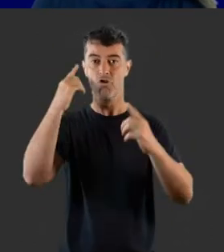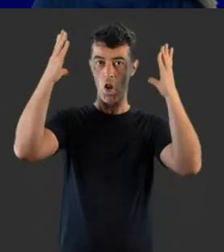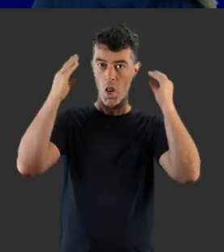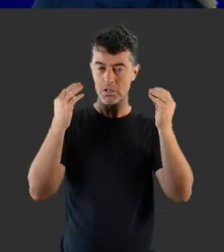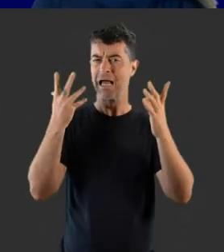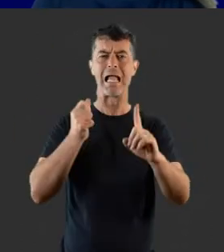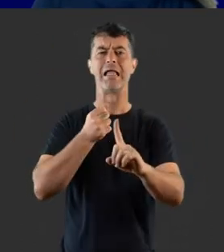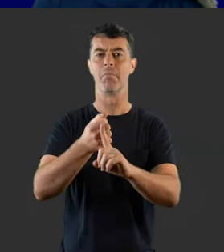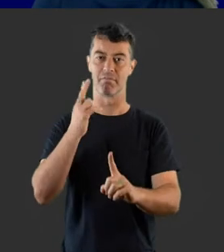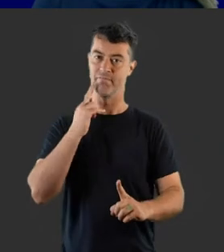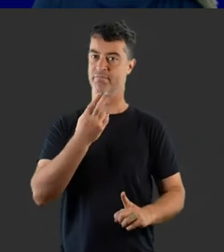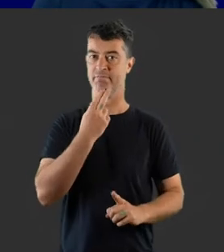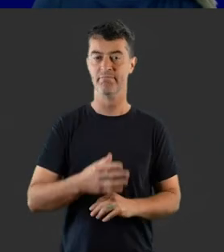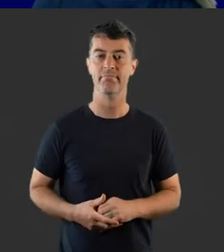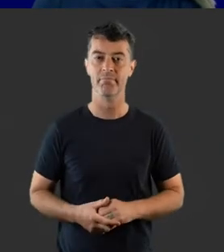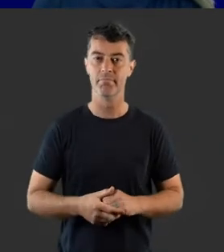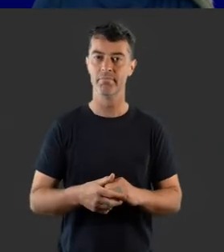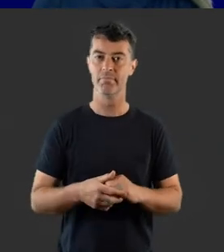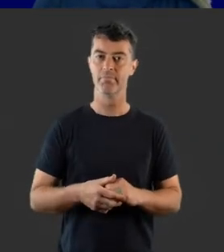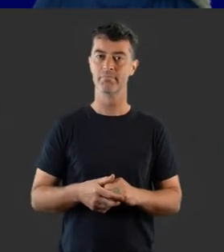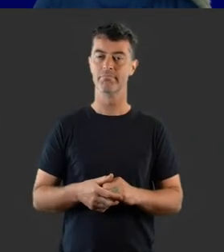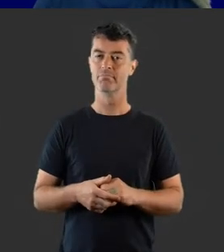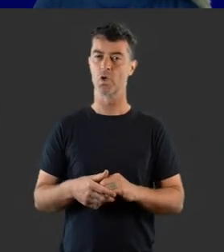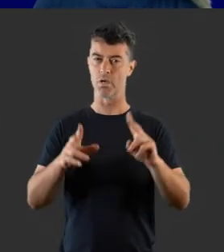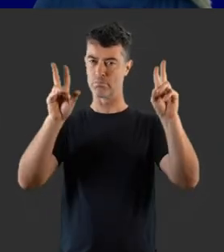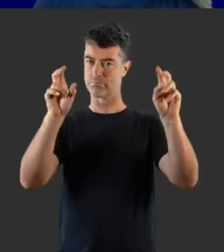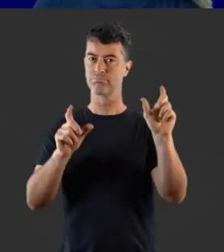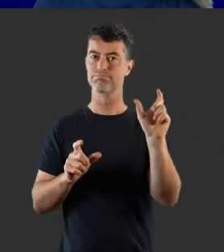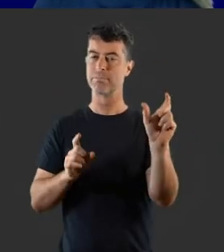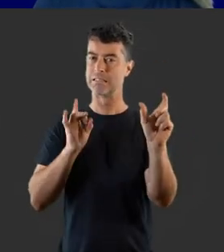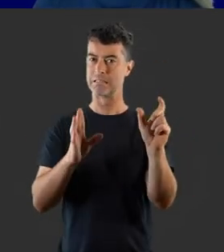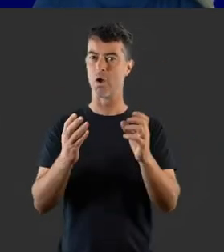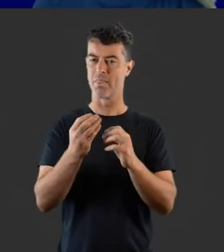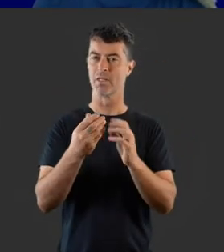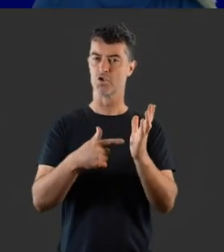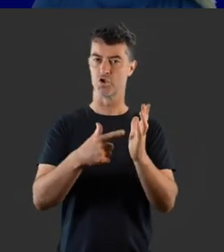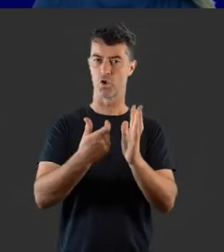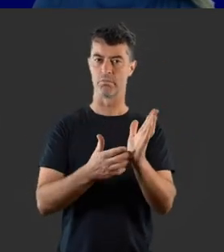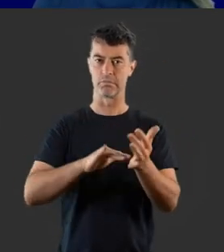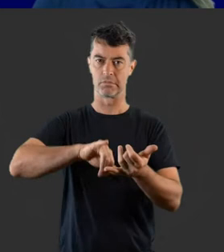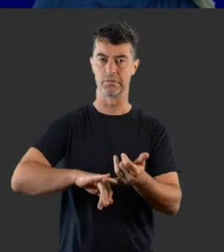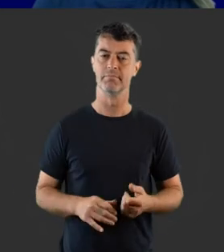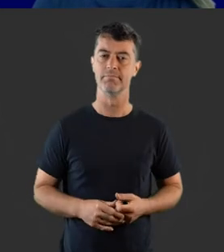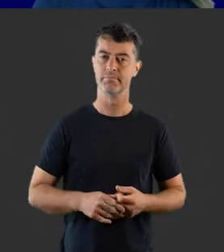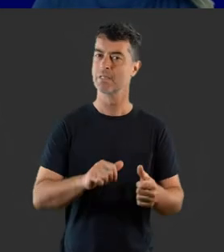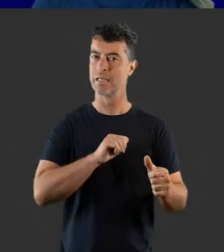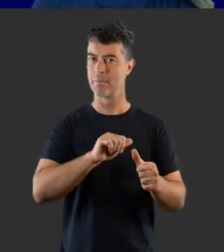and the impact of Deafness. Terminology. Let's start with some terminology.